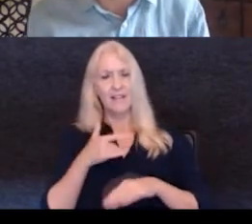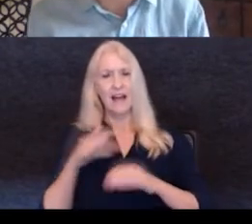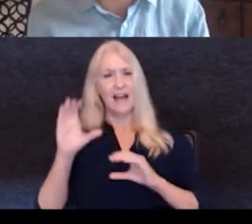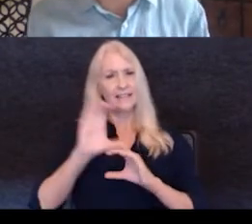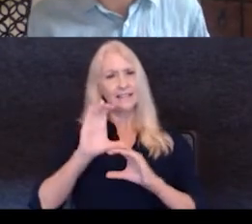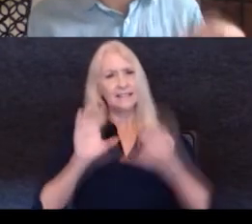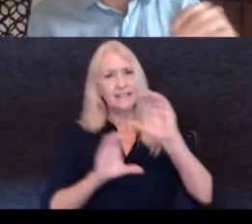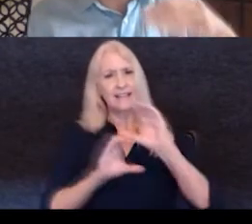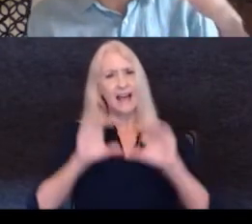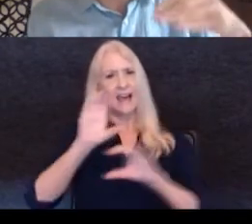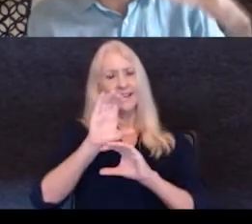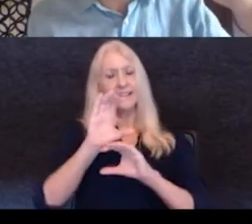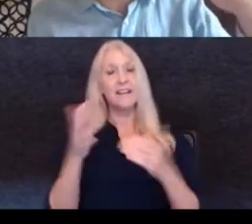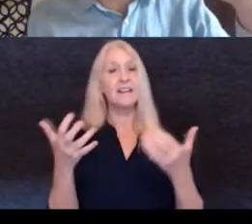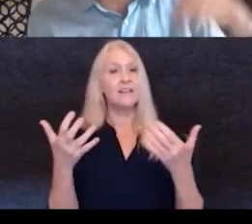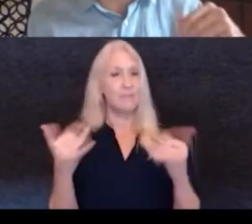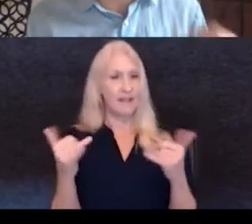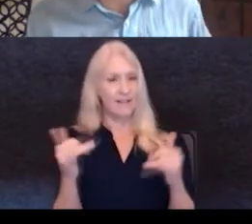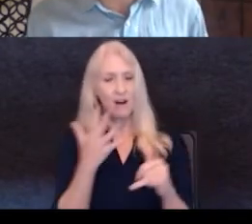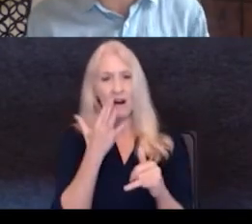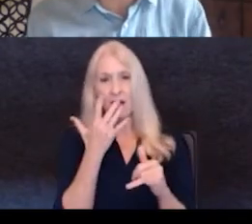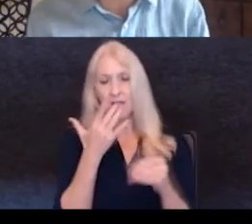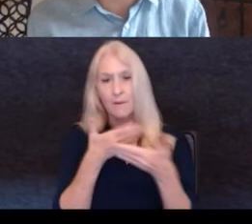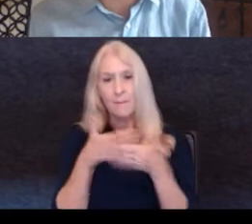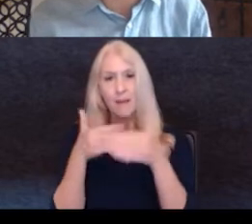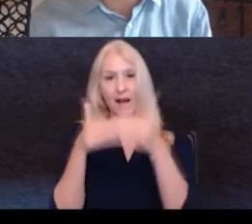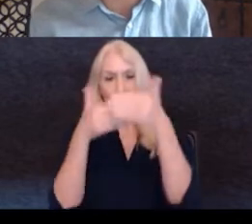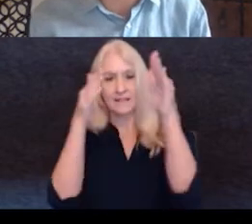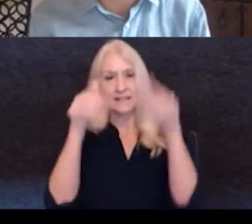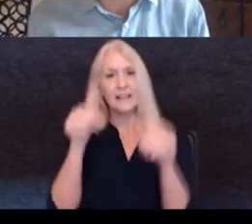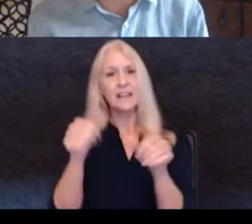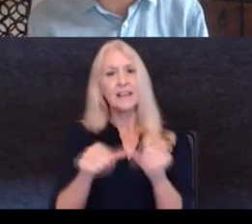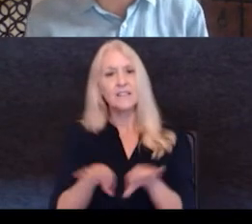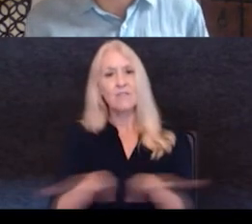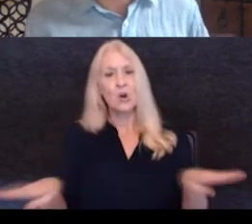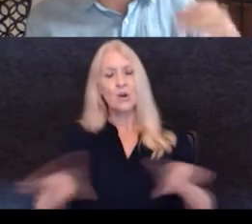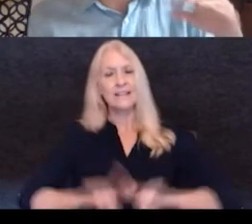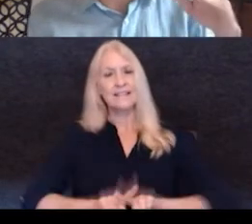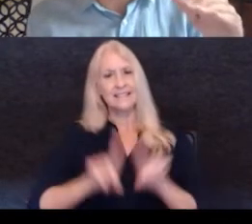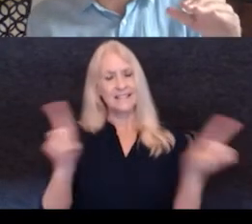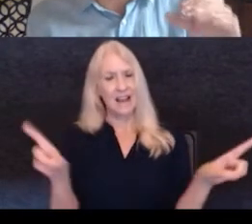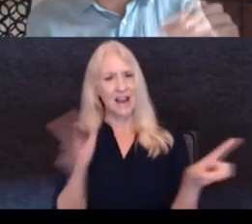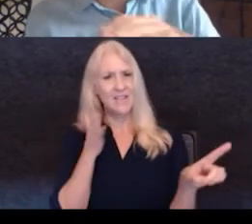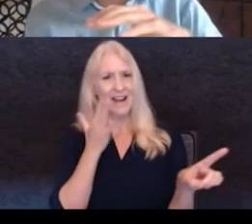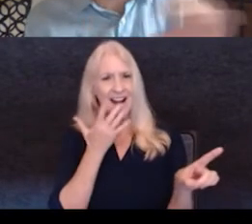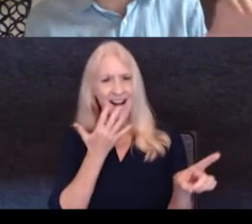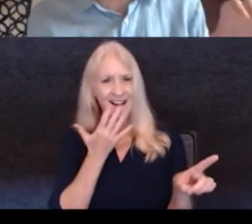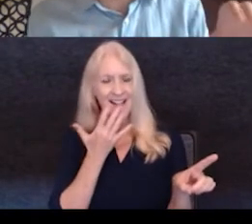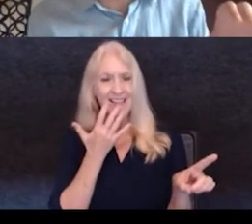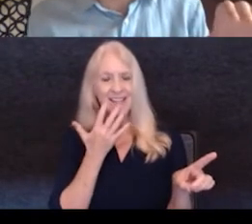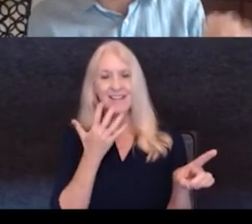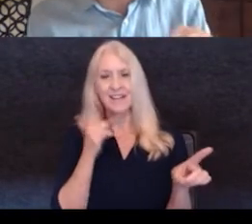colorful boxes. And then each floor has, um, kind of a different palette, uh, because, uh, the